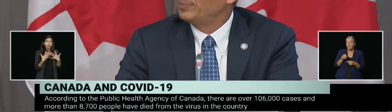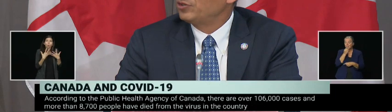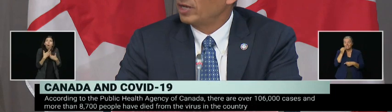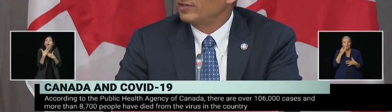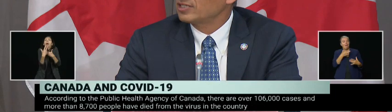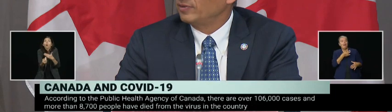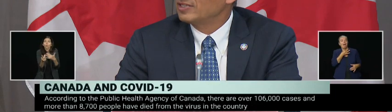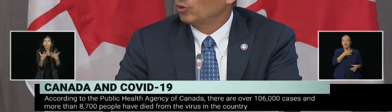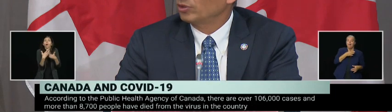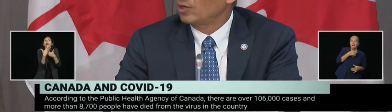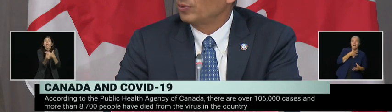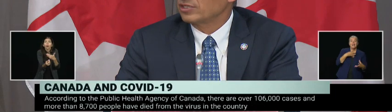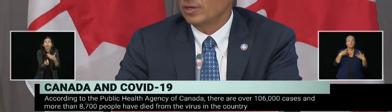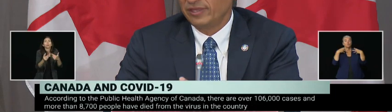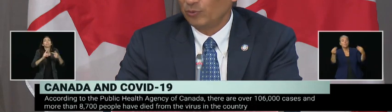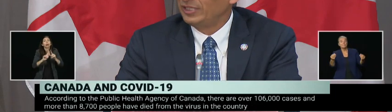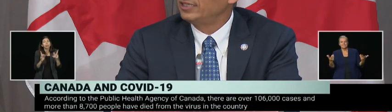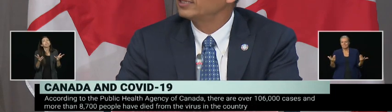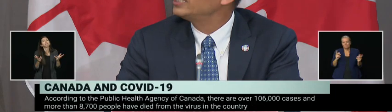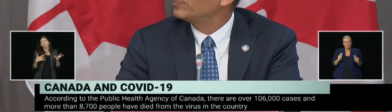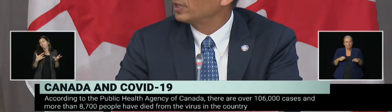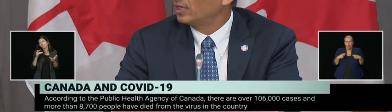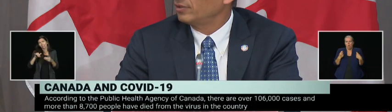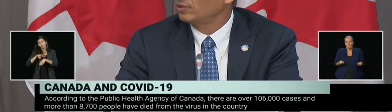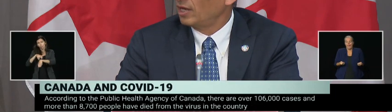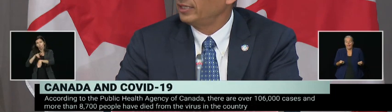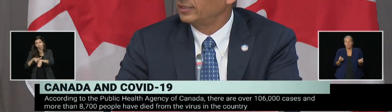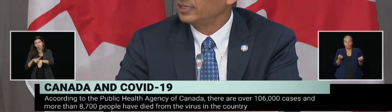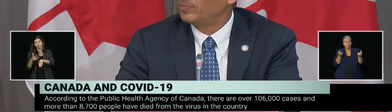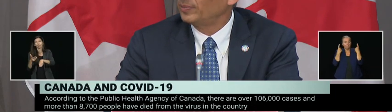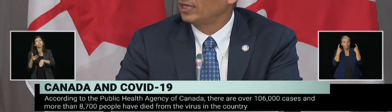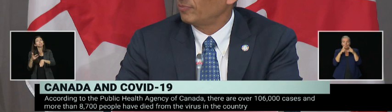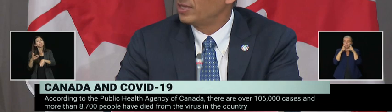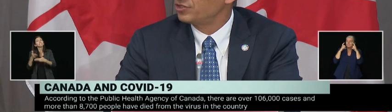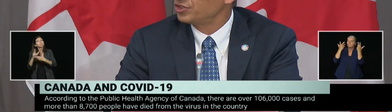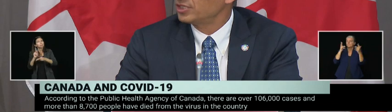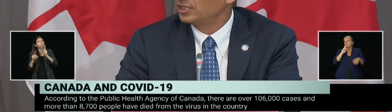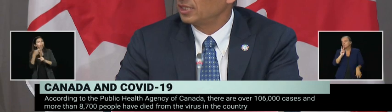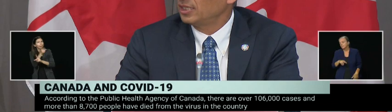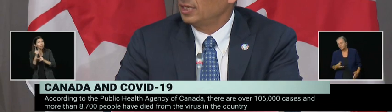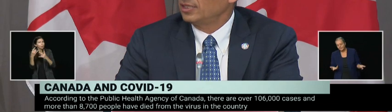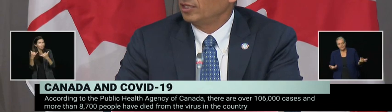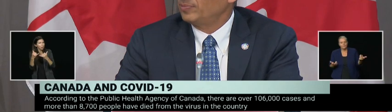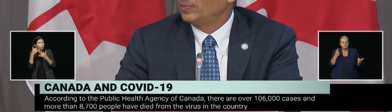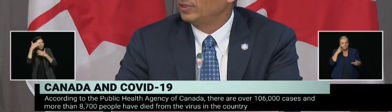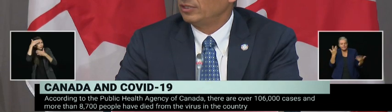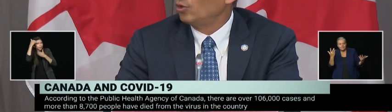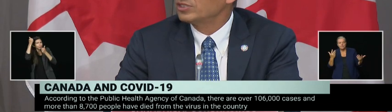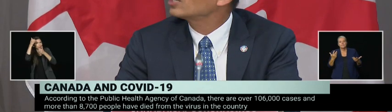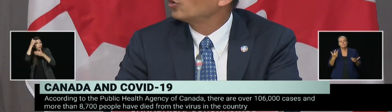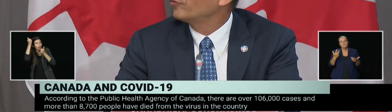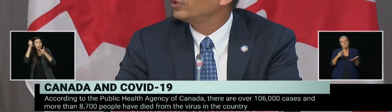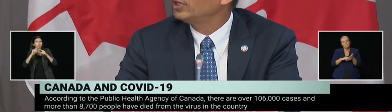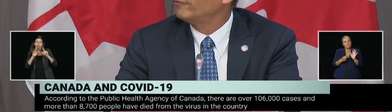why I think it might be driving some of these local outbreaks. So I think we need to keep underlining the key public health messages and telling people that, no, it's not over, and if